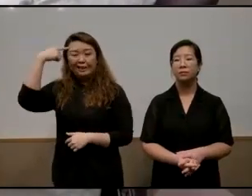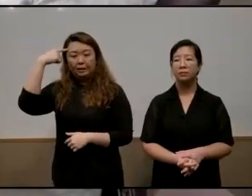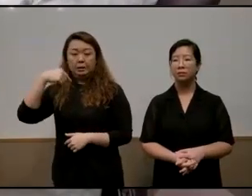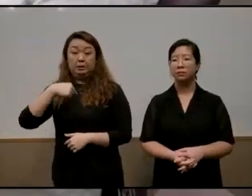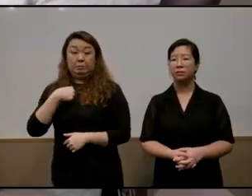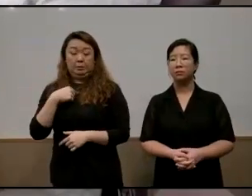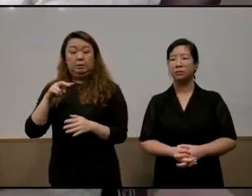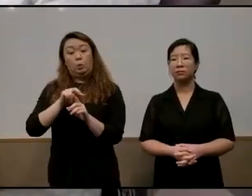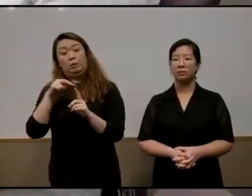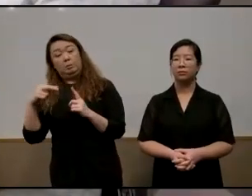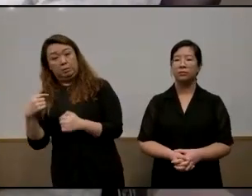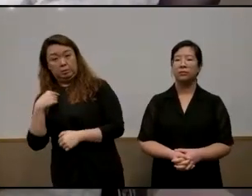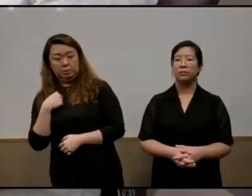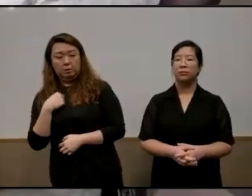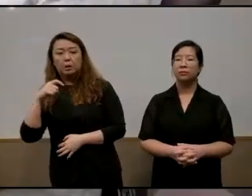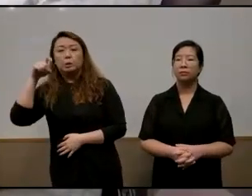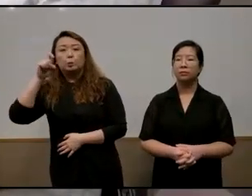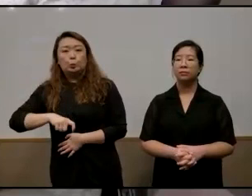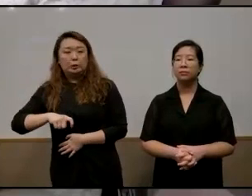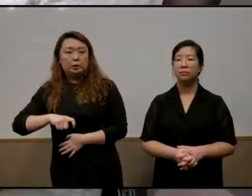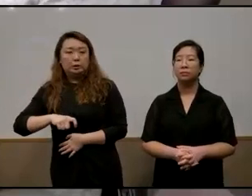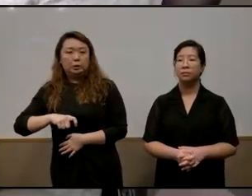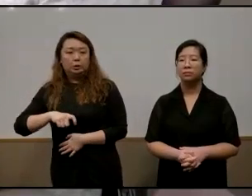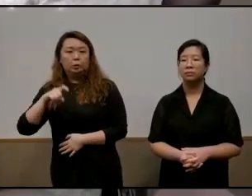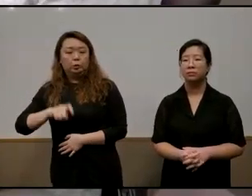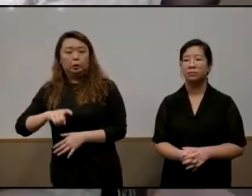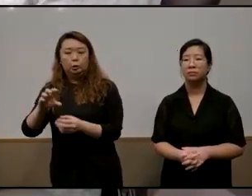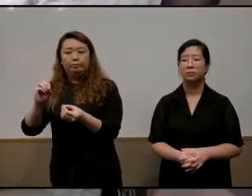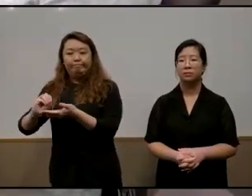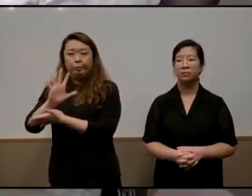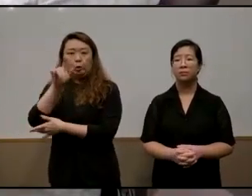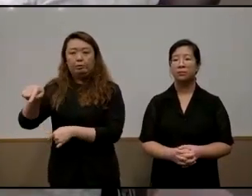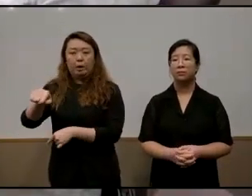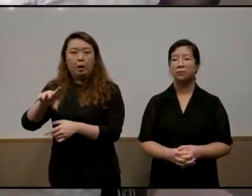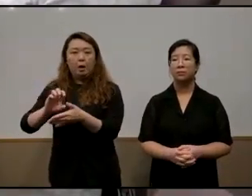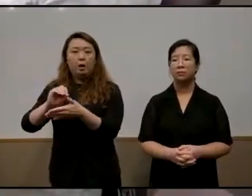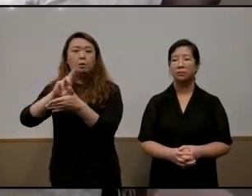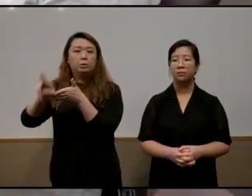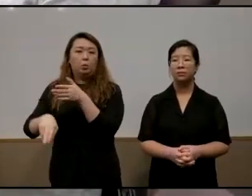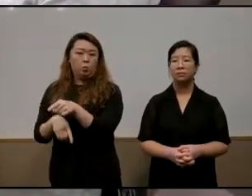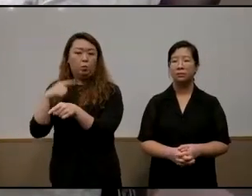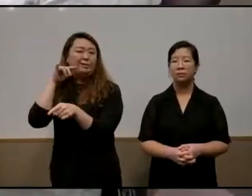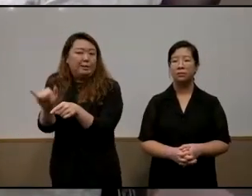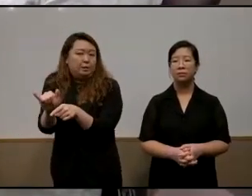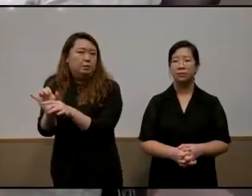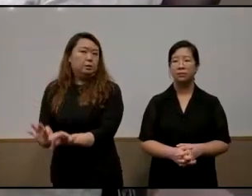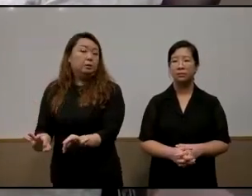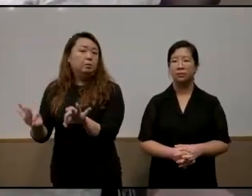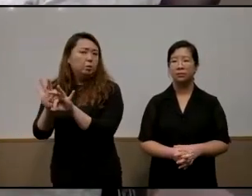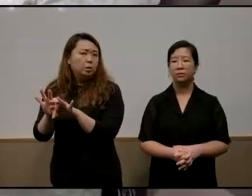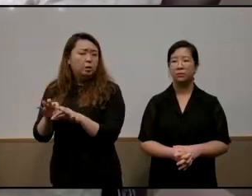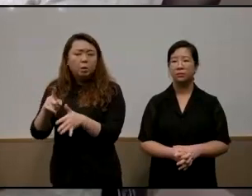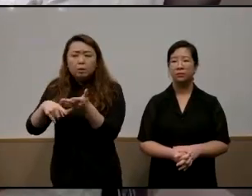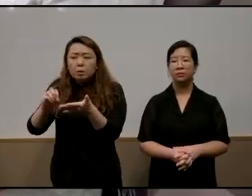the other hand we should dignify outcomes i think that's important and what do i mean by